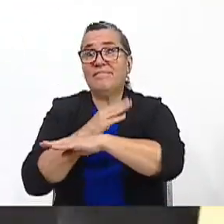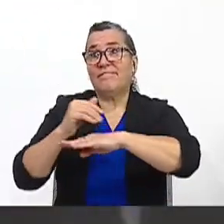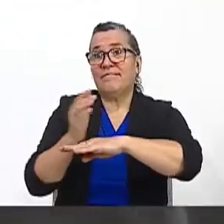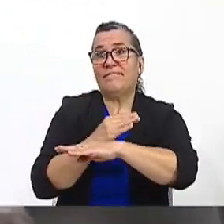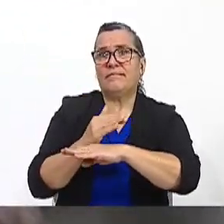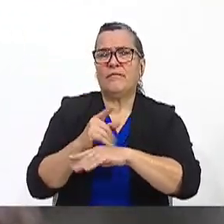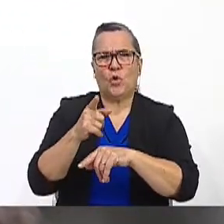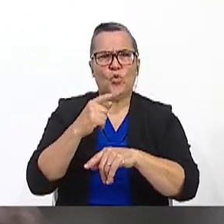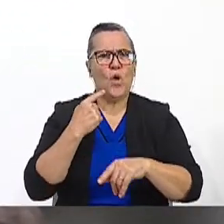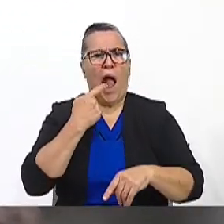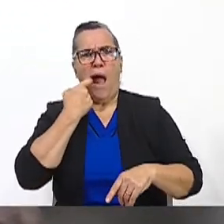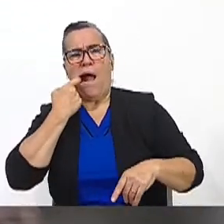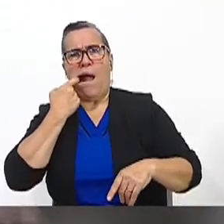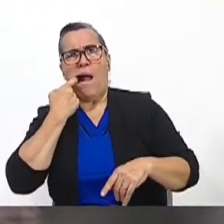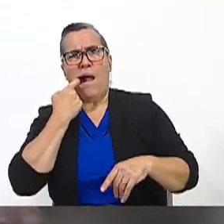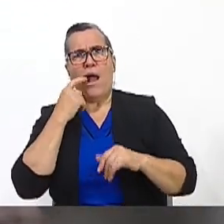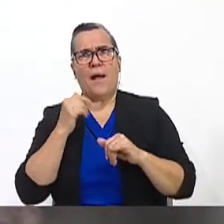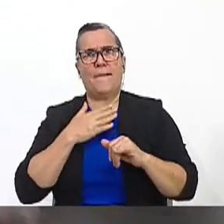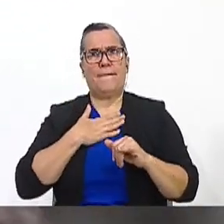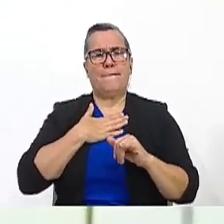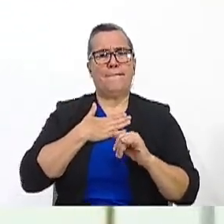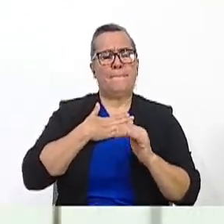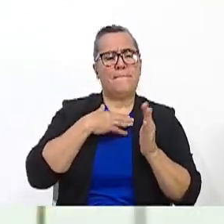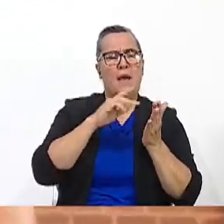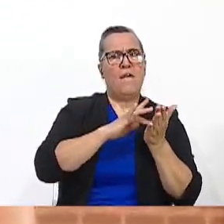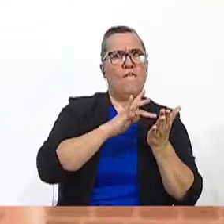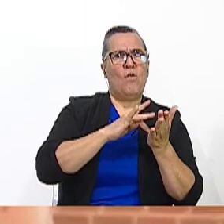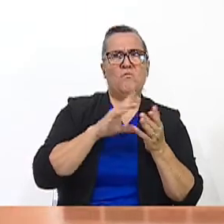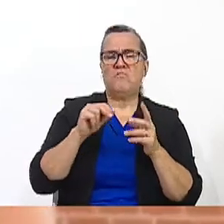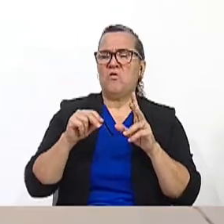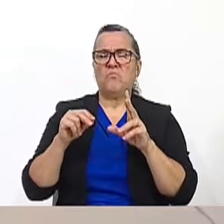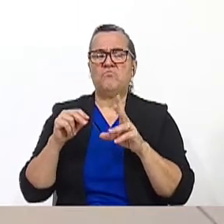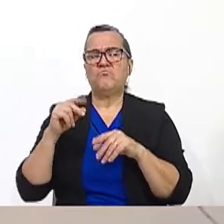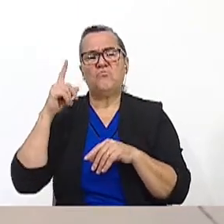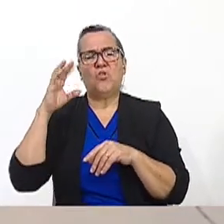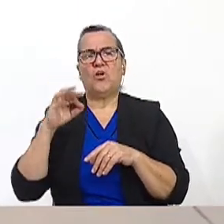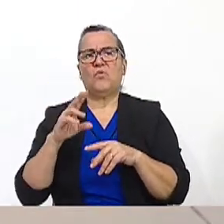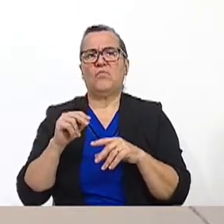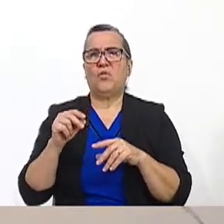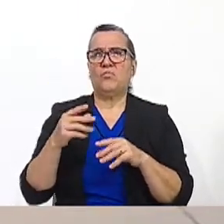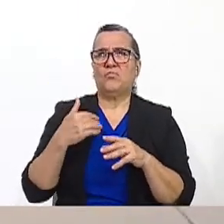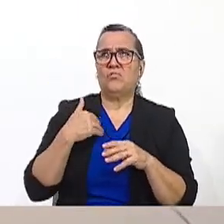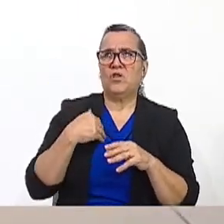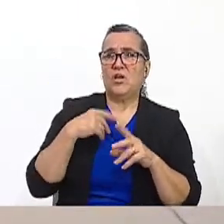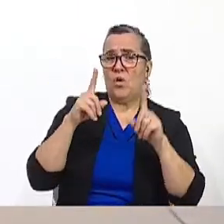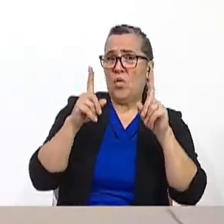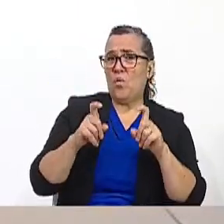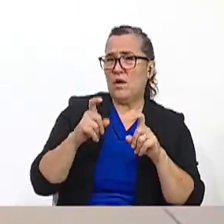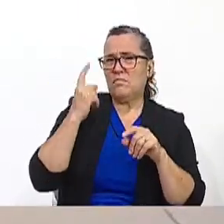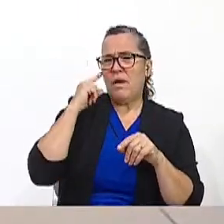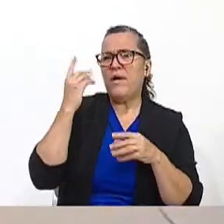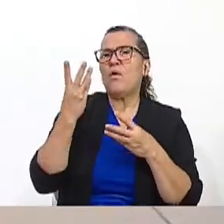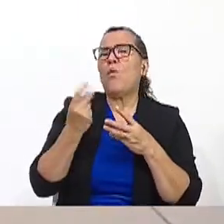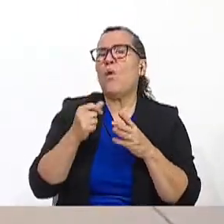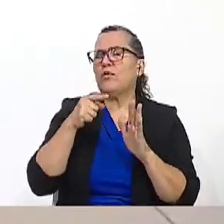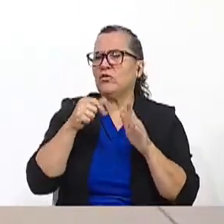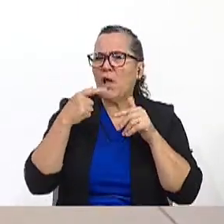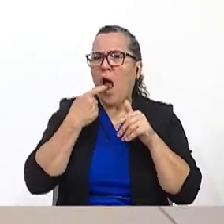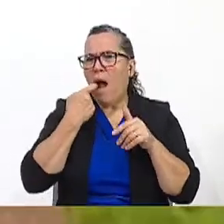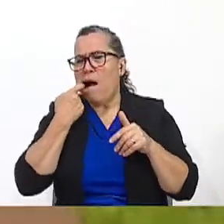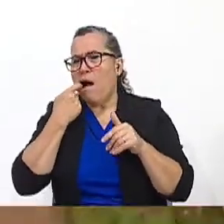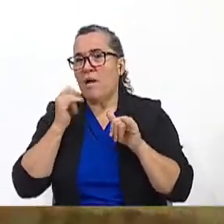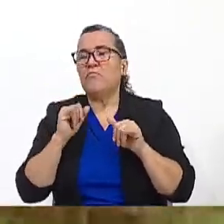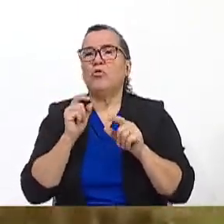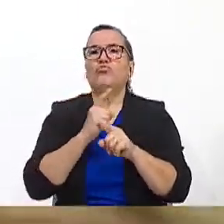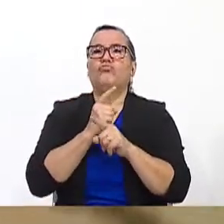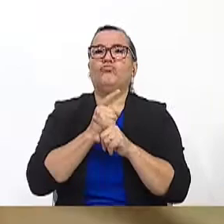Are you addicted to your smartphone? No. No. I don't think I am. Are you willing to take a quiz to see just how much you might be addicted? All